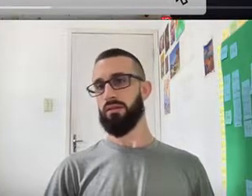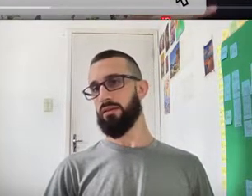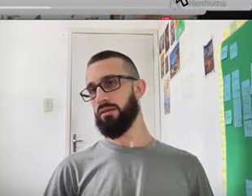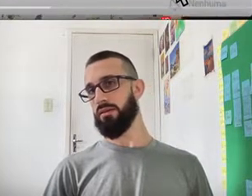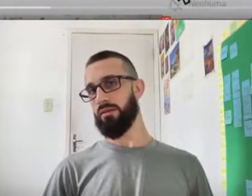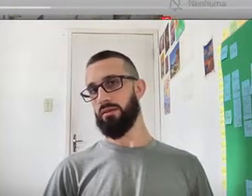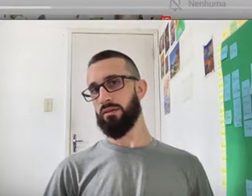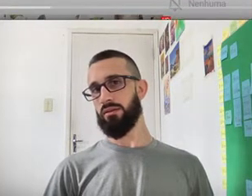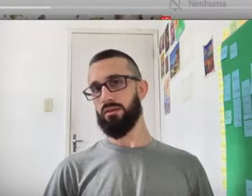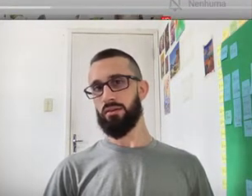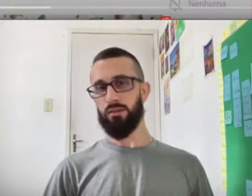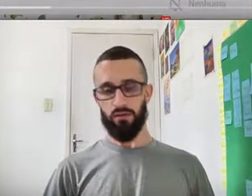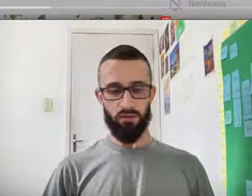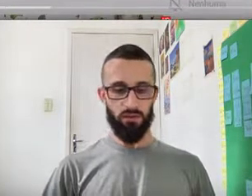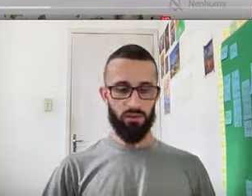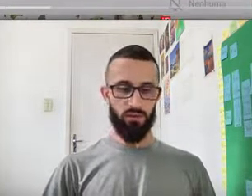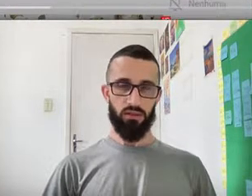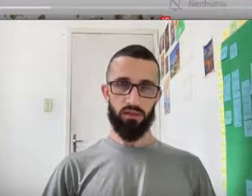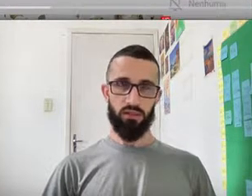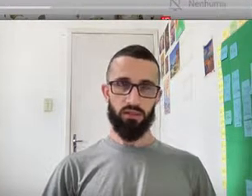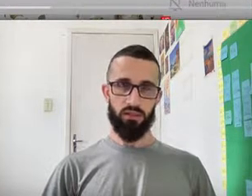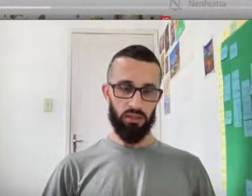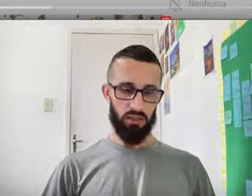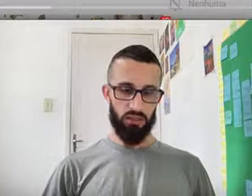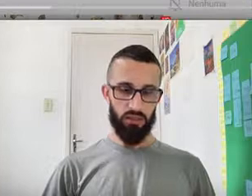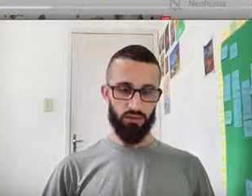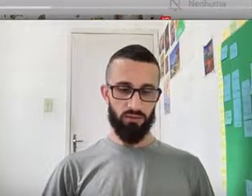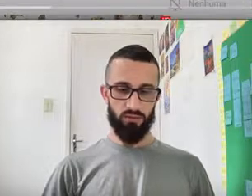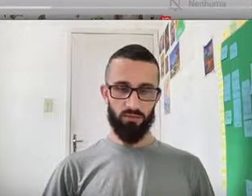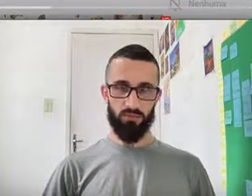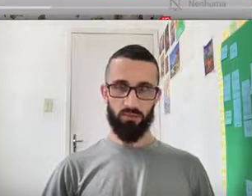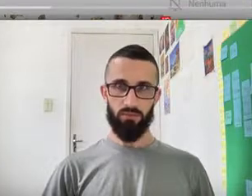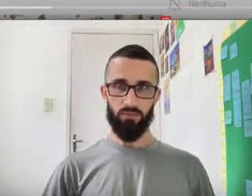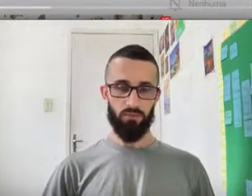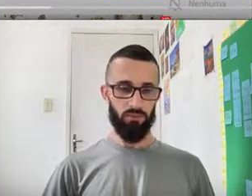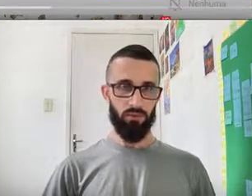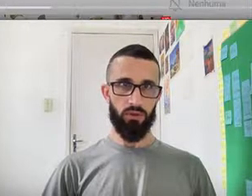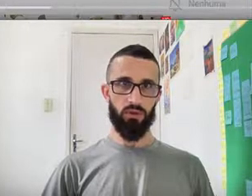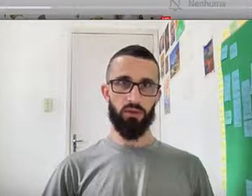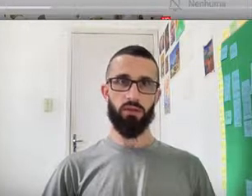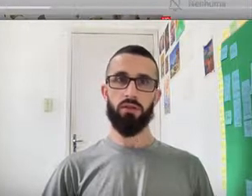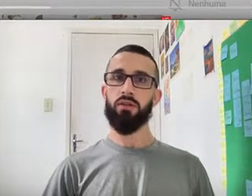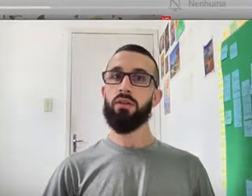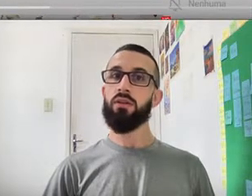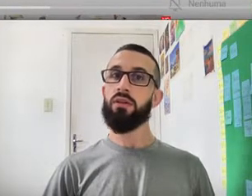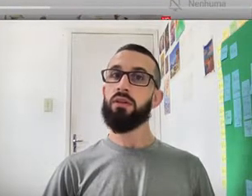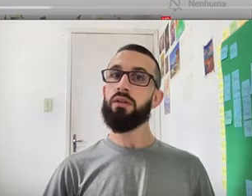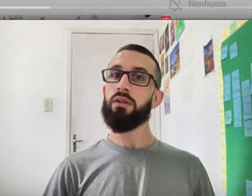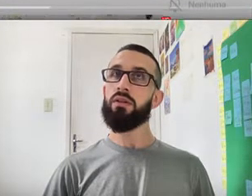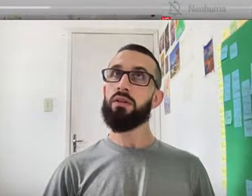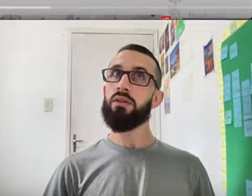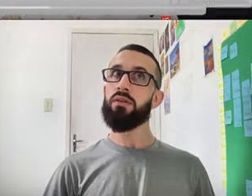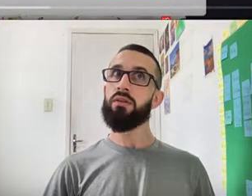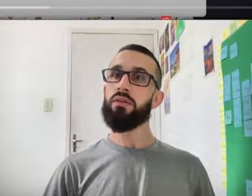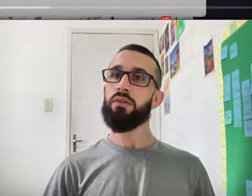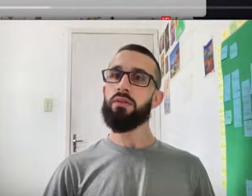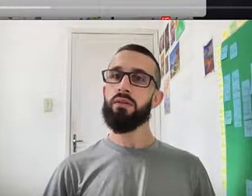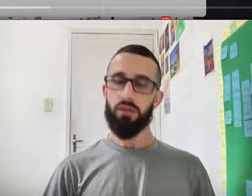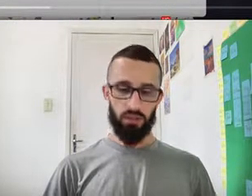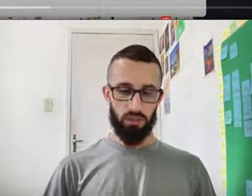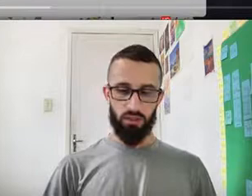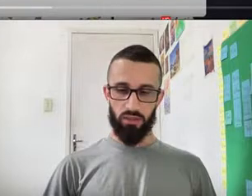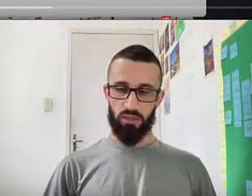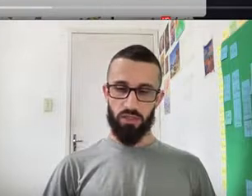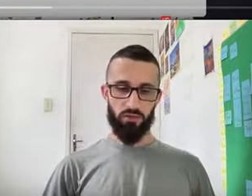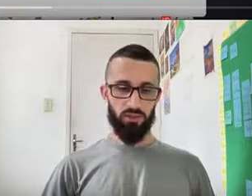Nesse canal Nesse canal E Não esqueça De ativar O sininho E